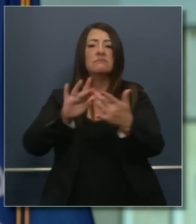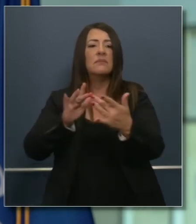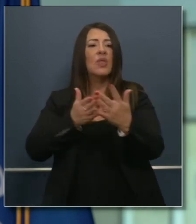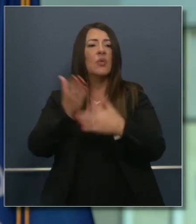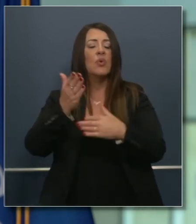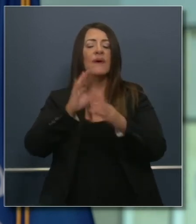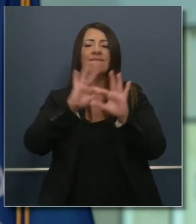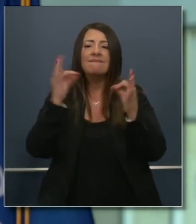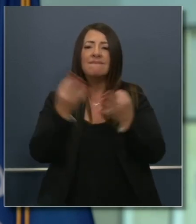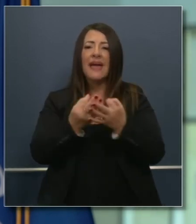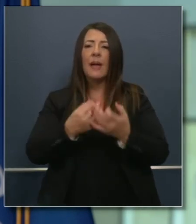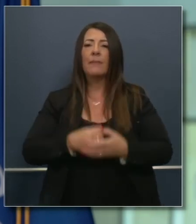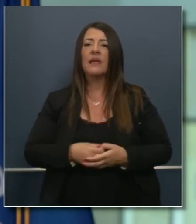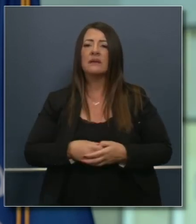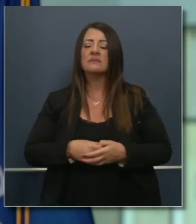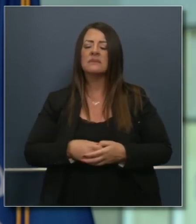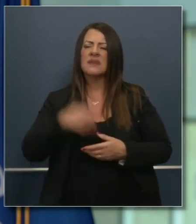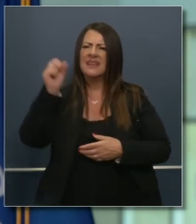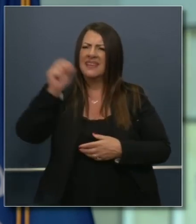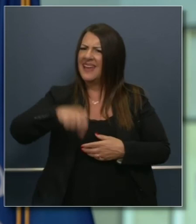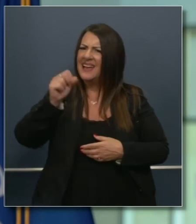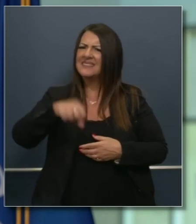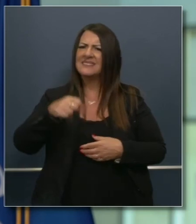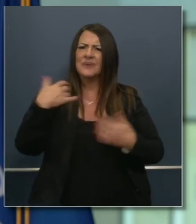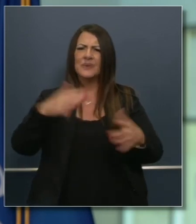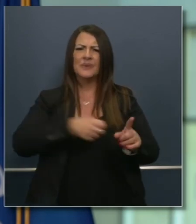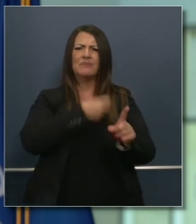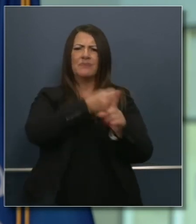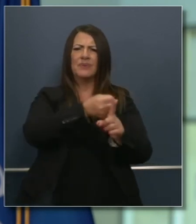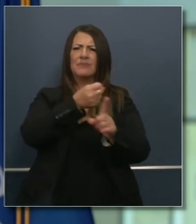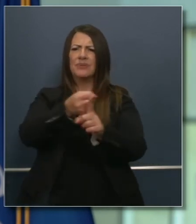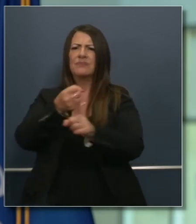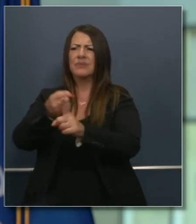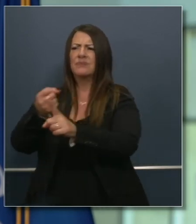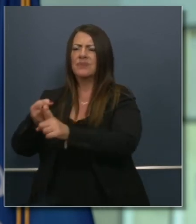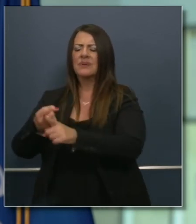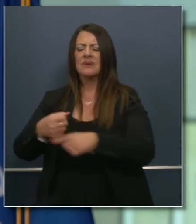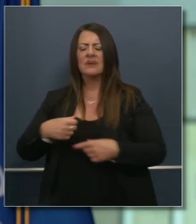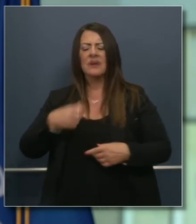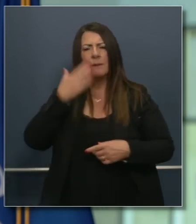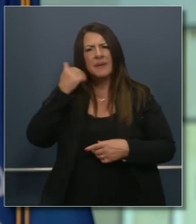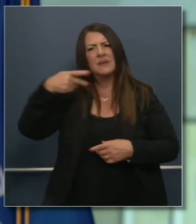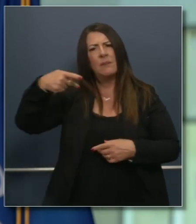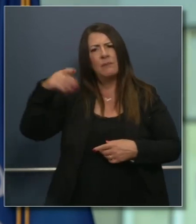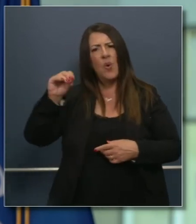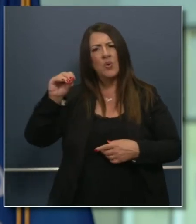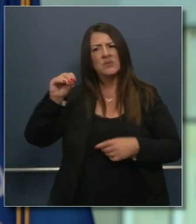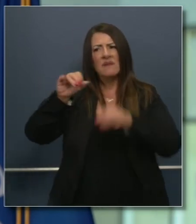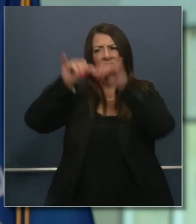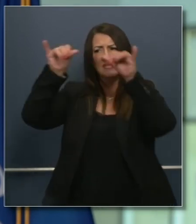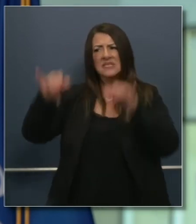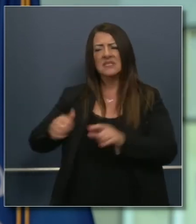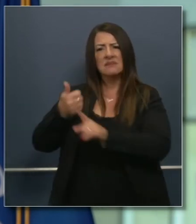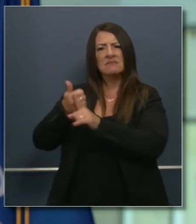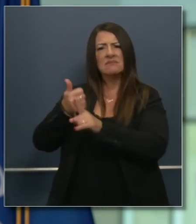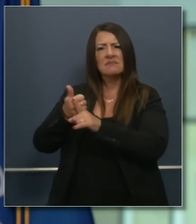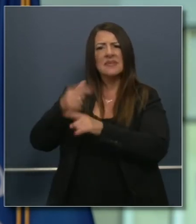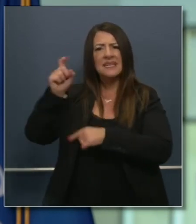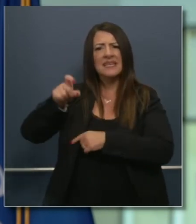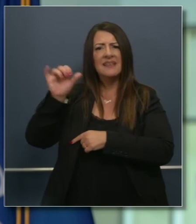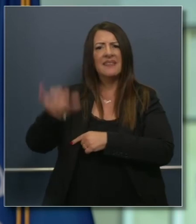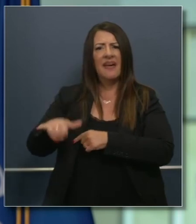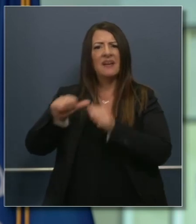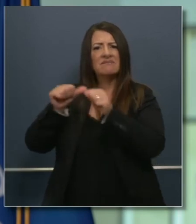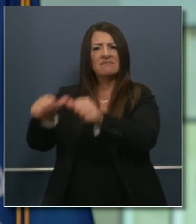populations disproportionately being impacted because of their utilization of our postal system. I haven't experienced